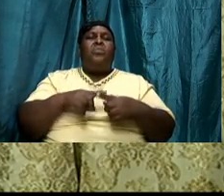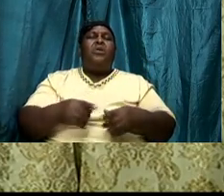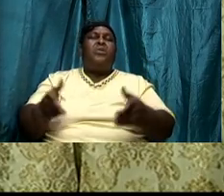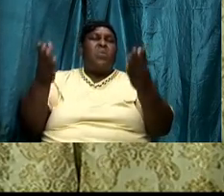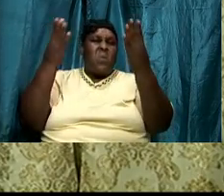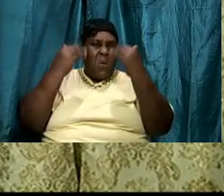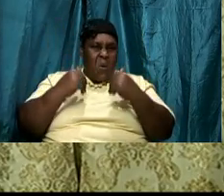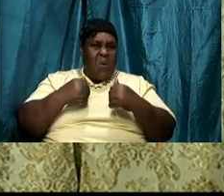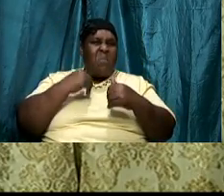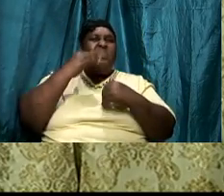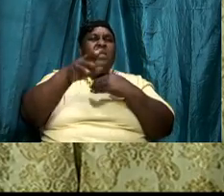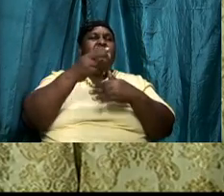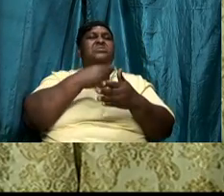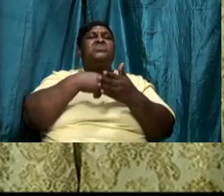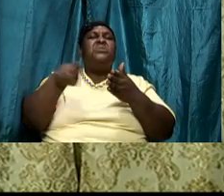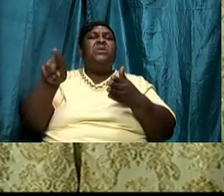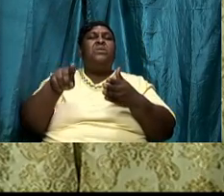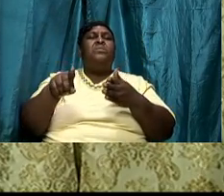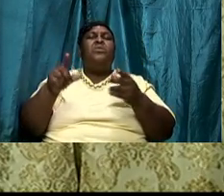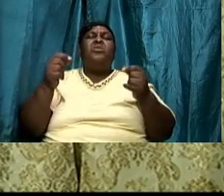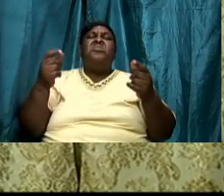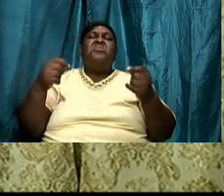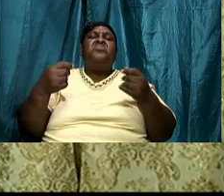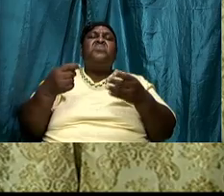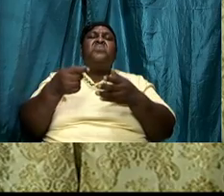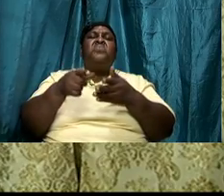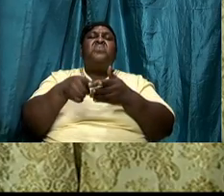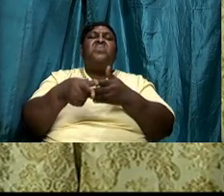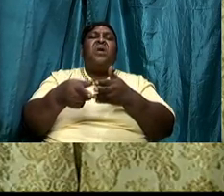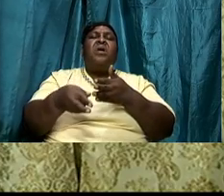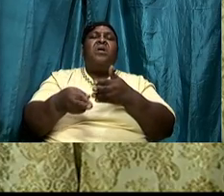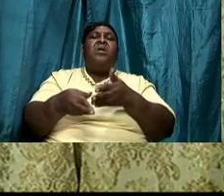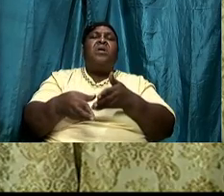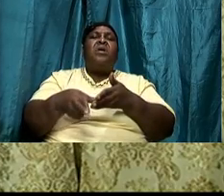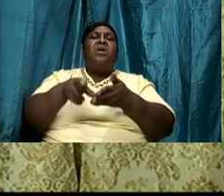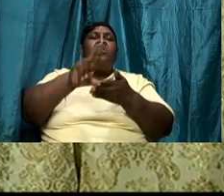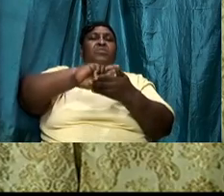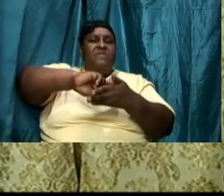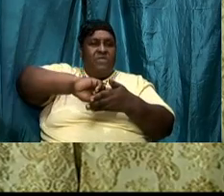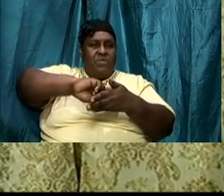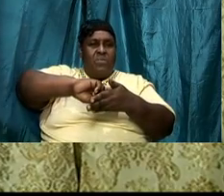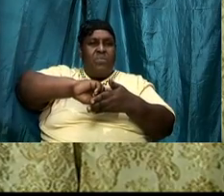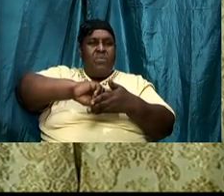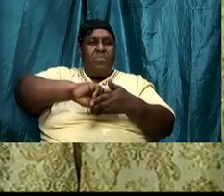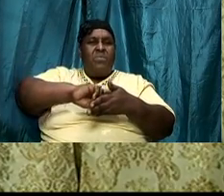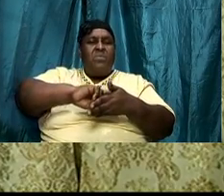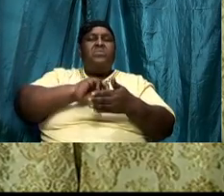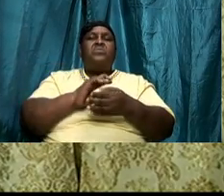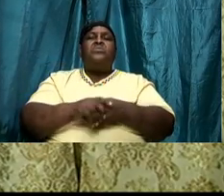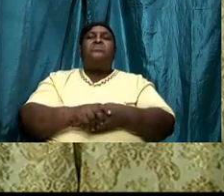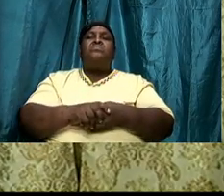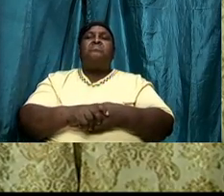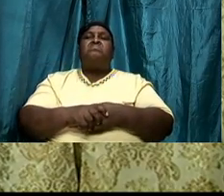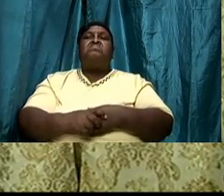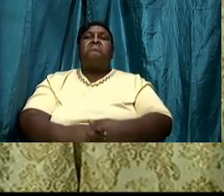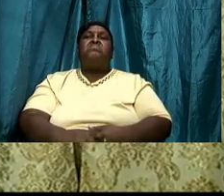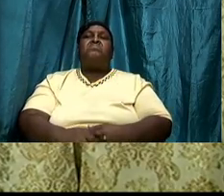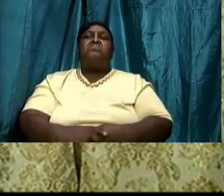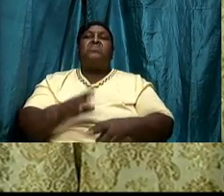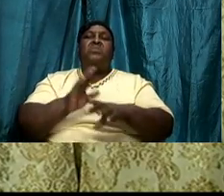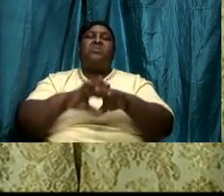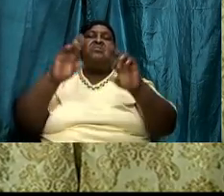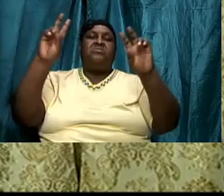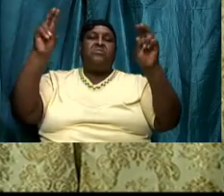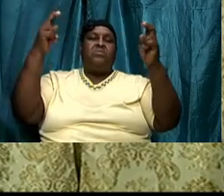and hand out via the media the notes on the topic